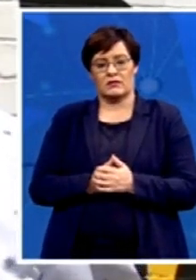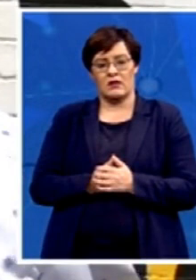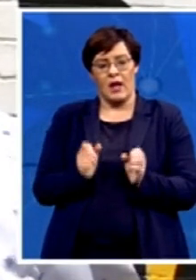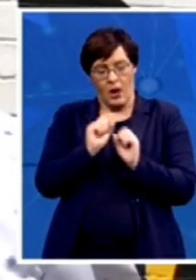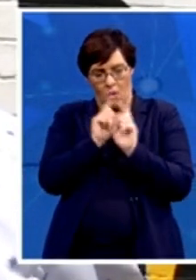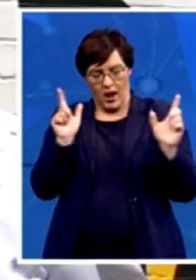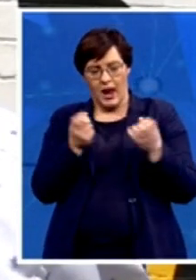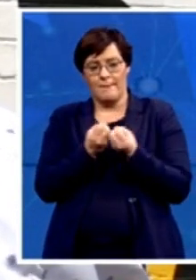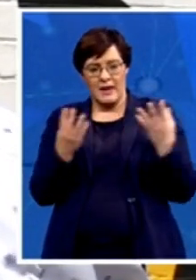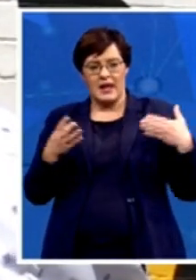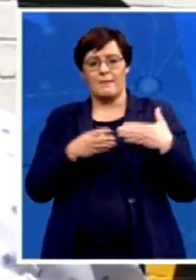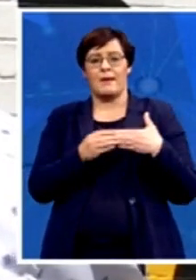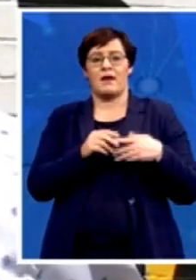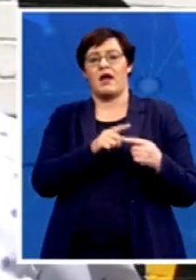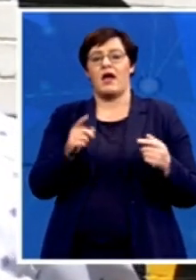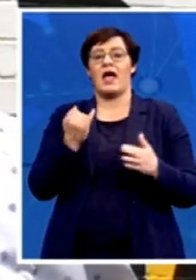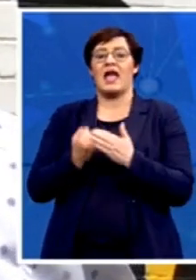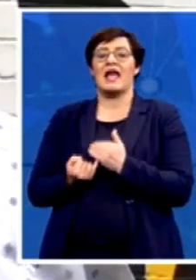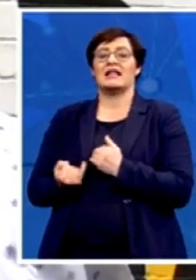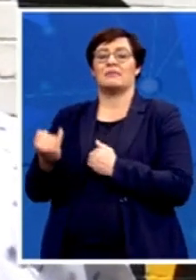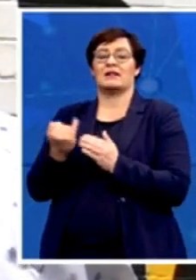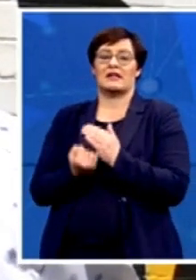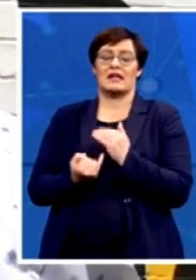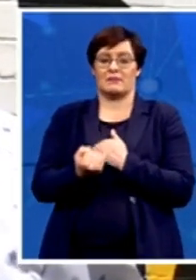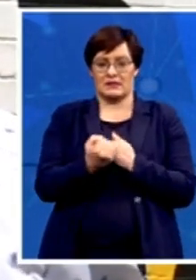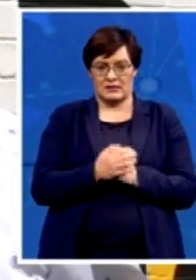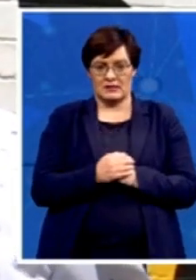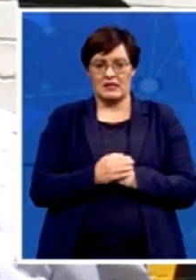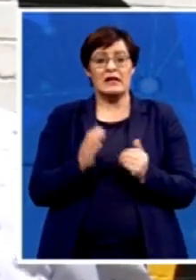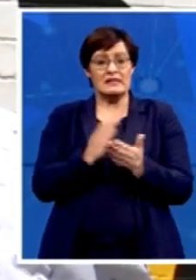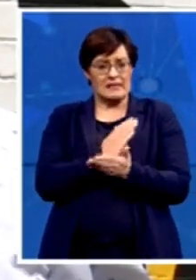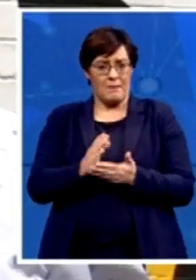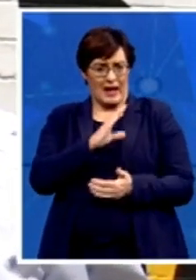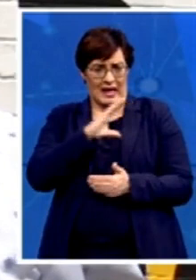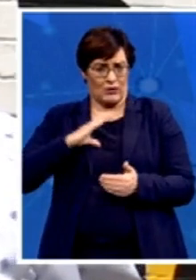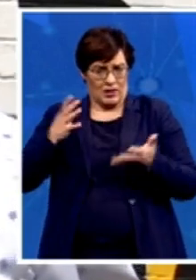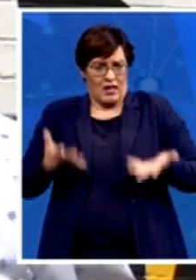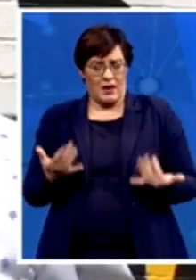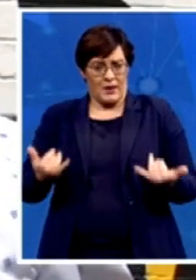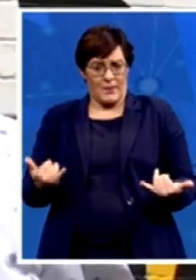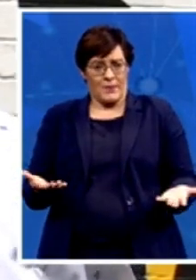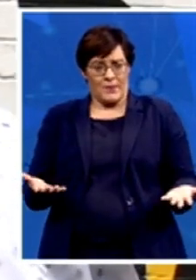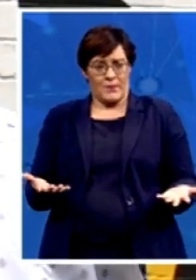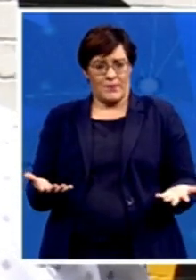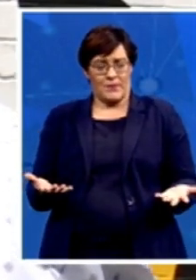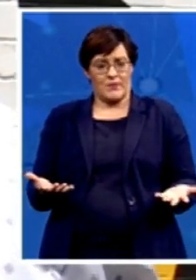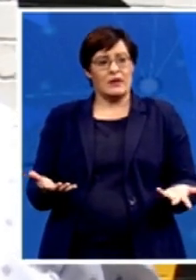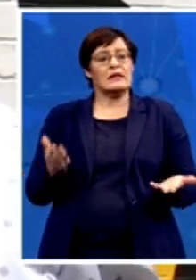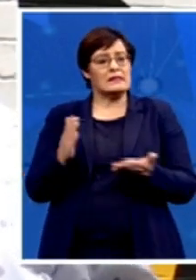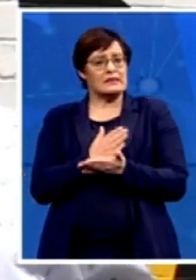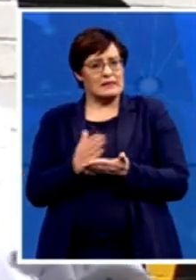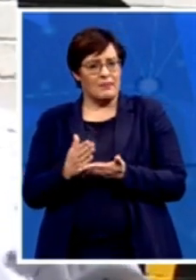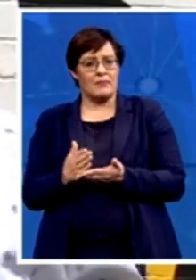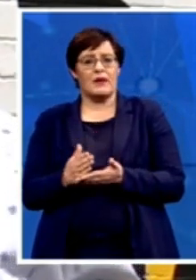independent. Some of them are present councillors and then some of them are members of the BECs. So we